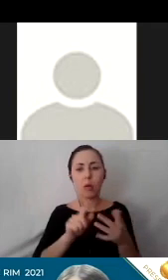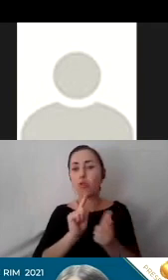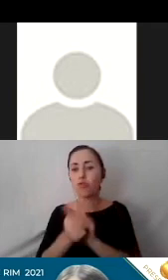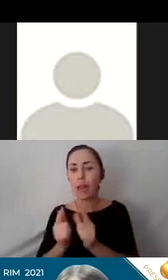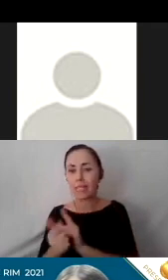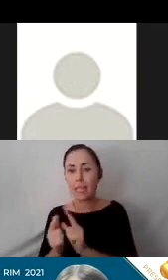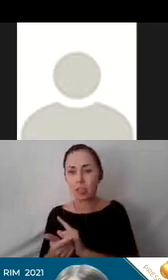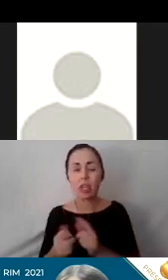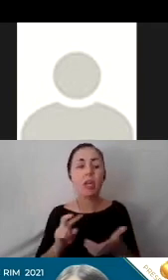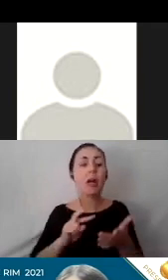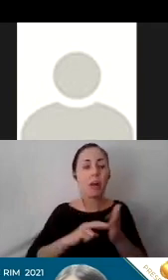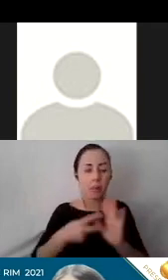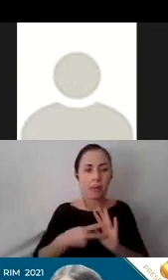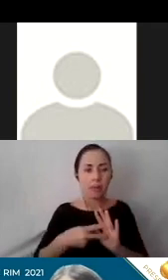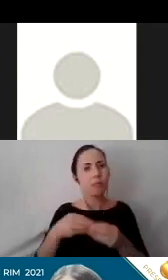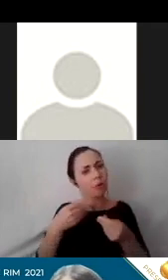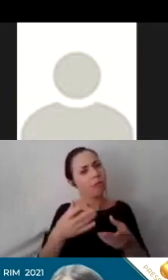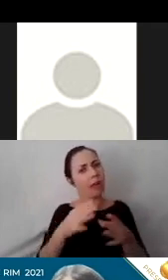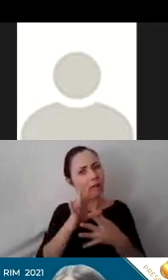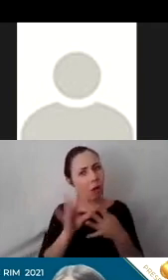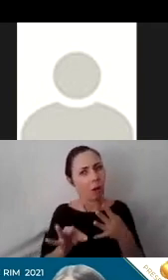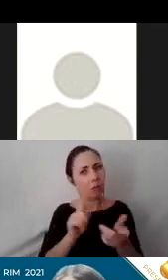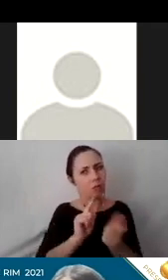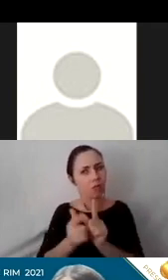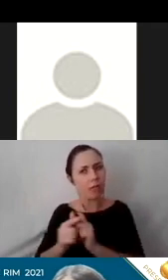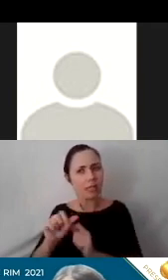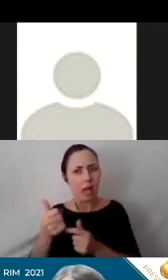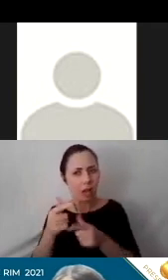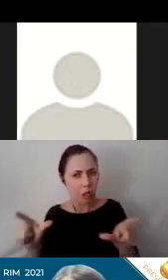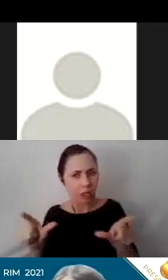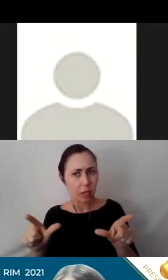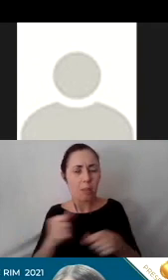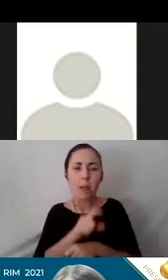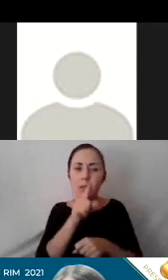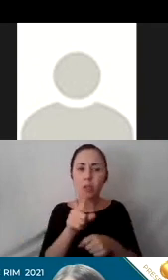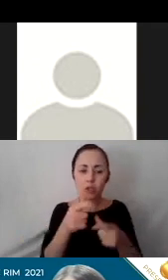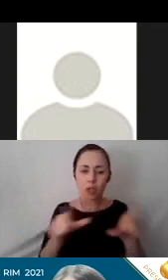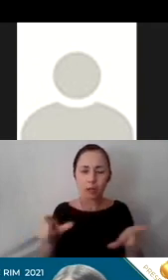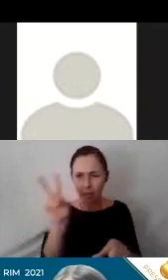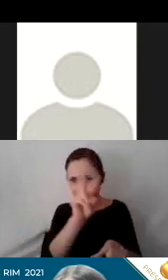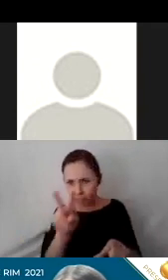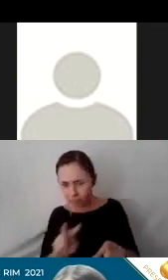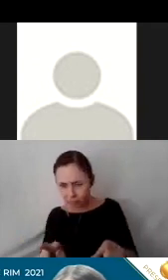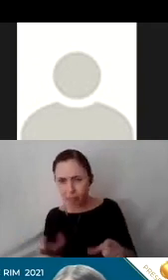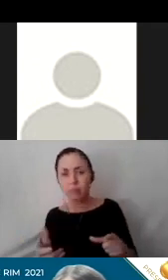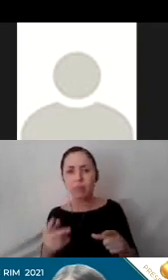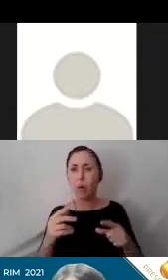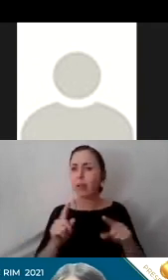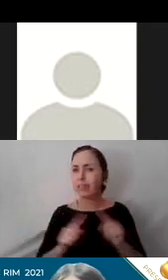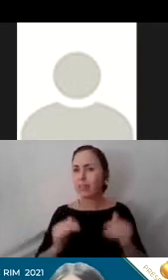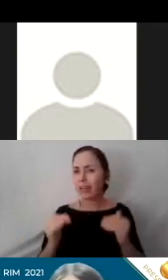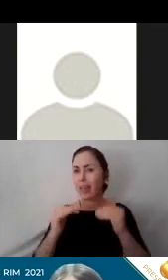providing options for translation into other languages, ensuring language is reader-friendly for varying grade levels.